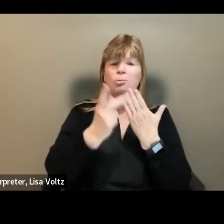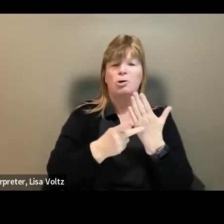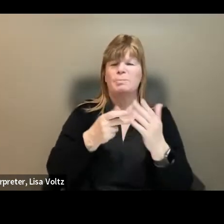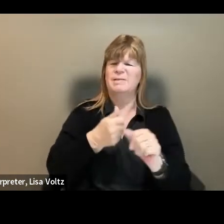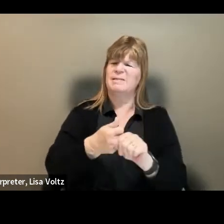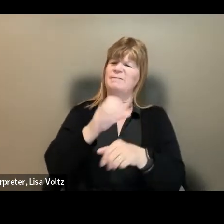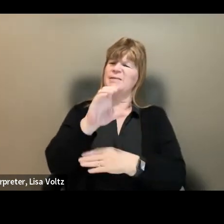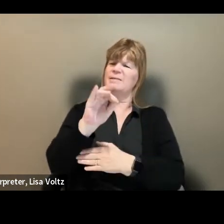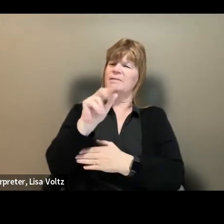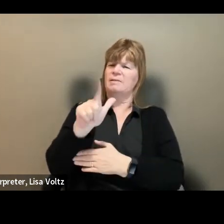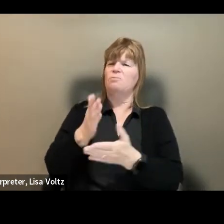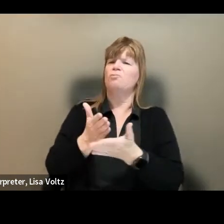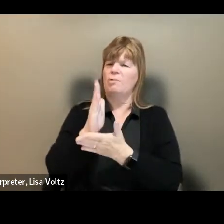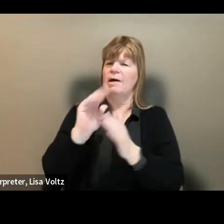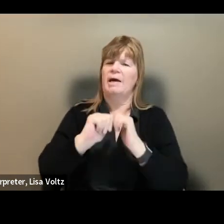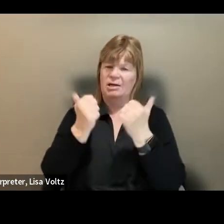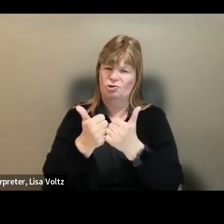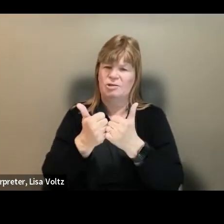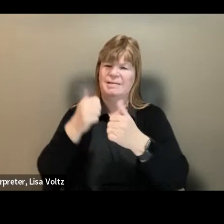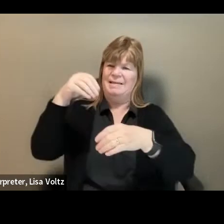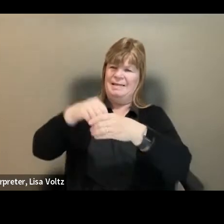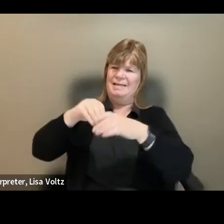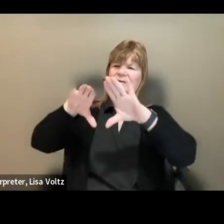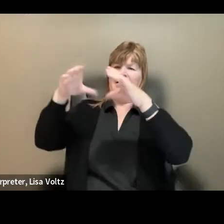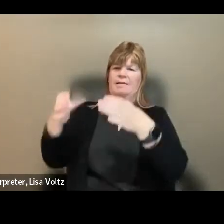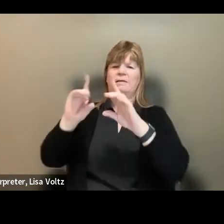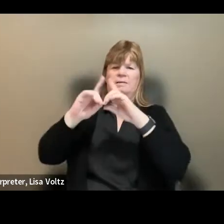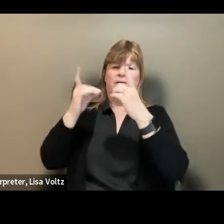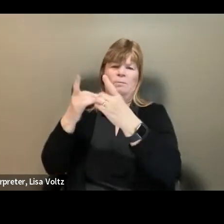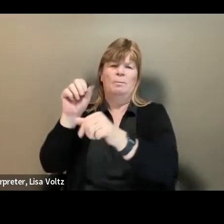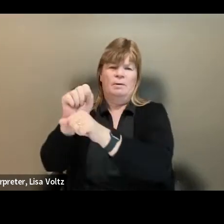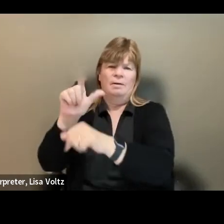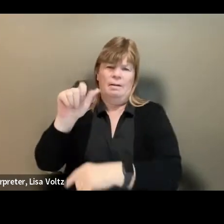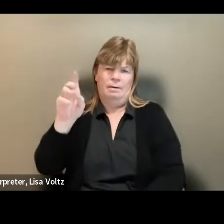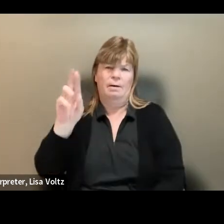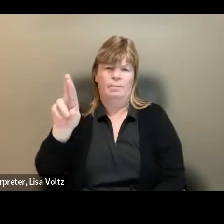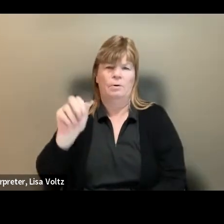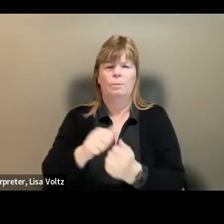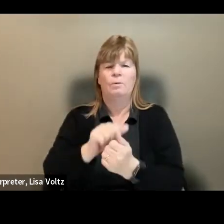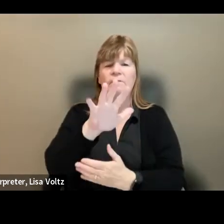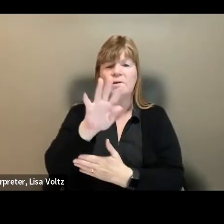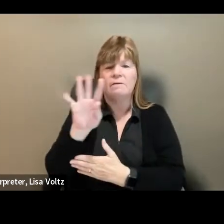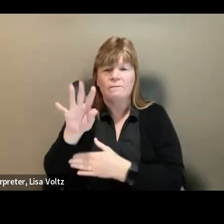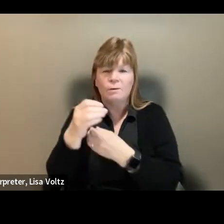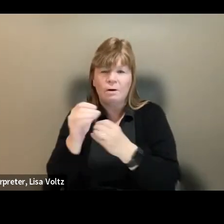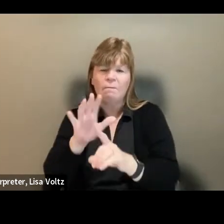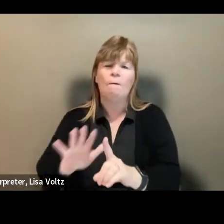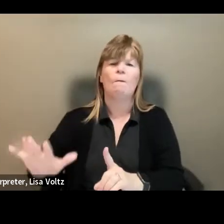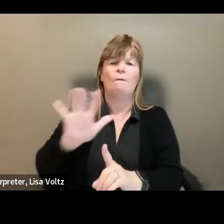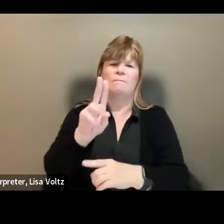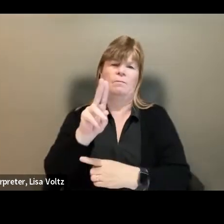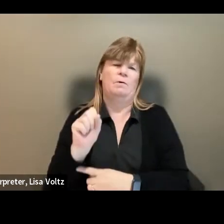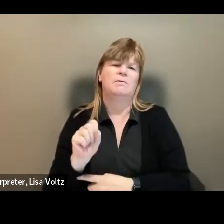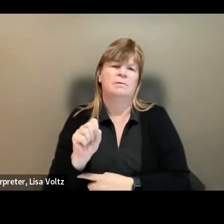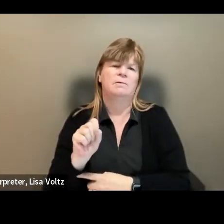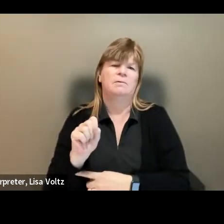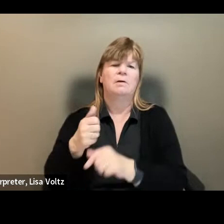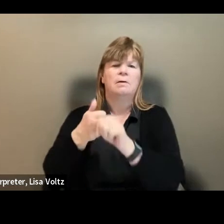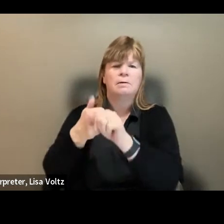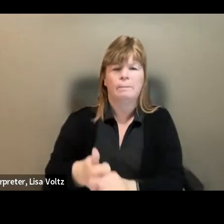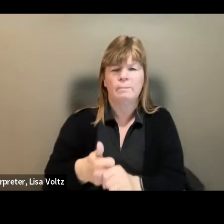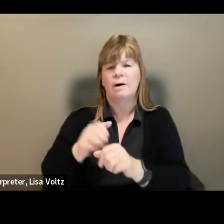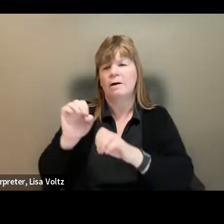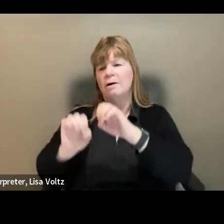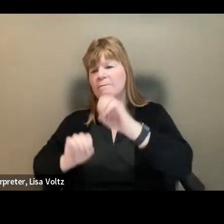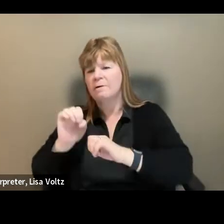agency within the Department of Labor with 54 offices around the country. Through compliance evaluations